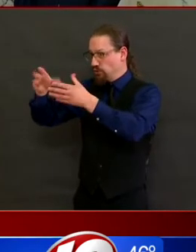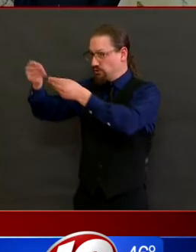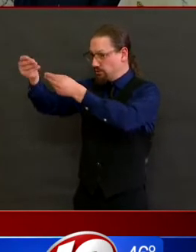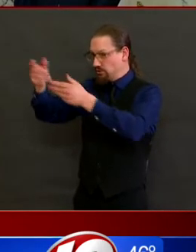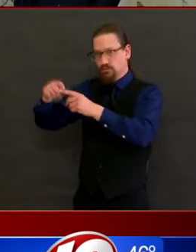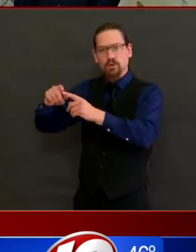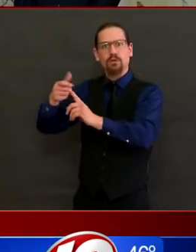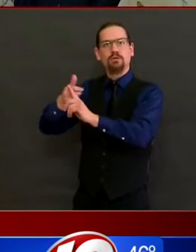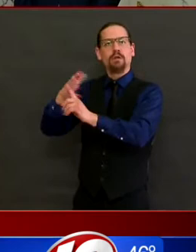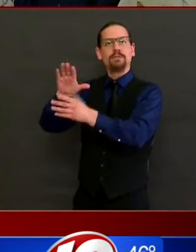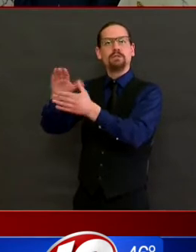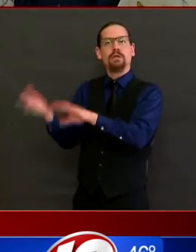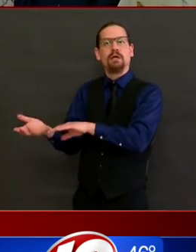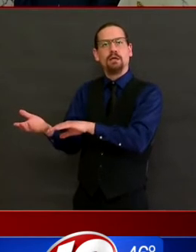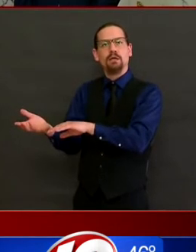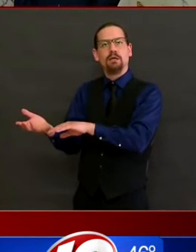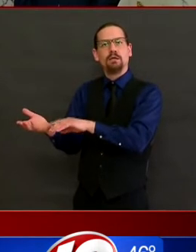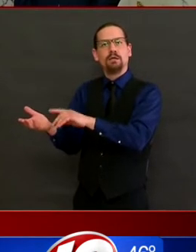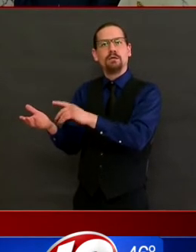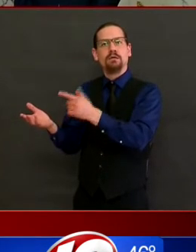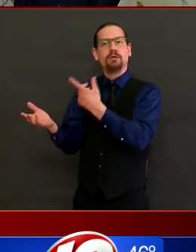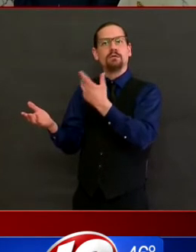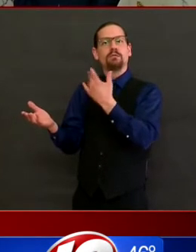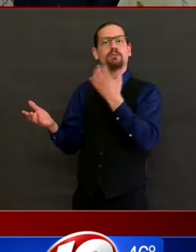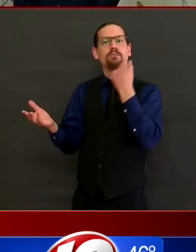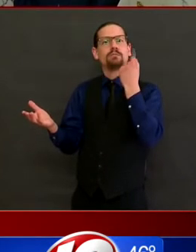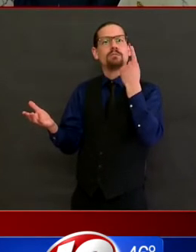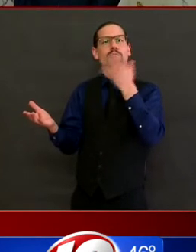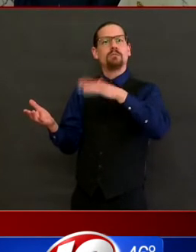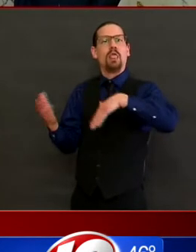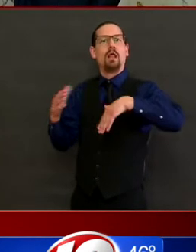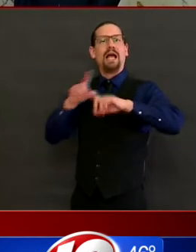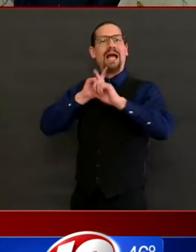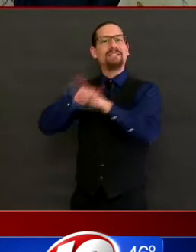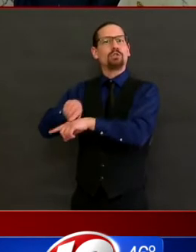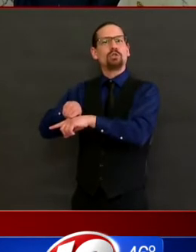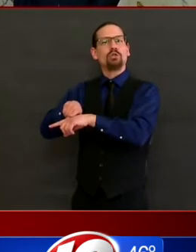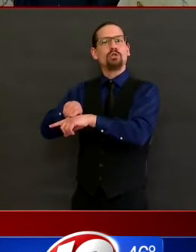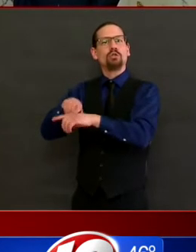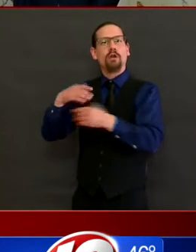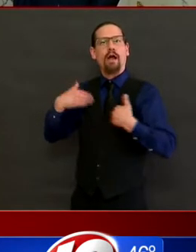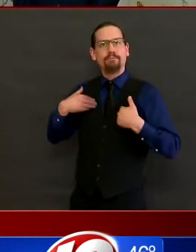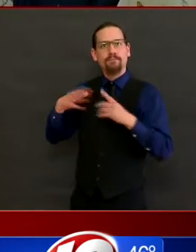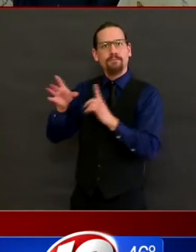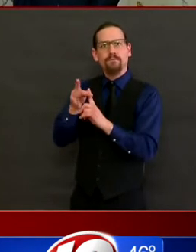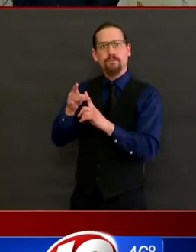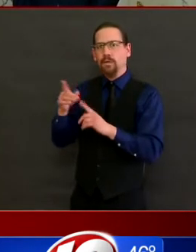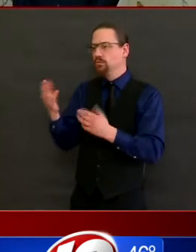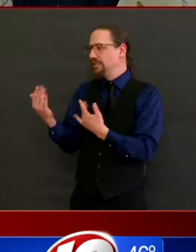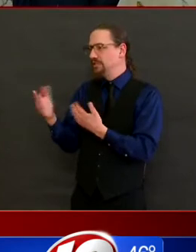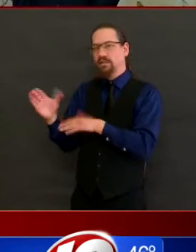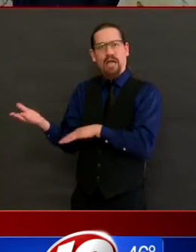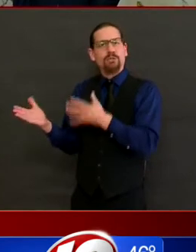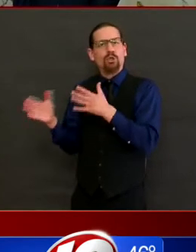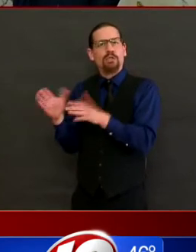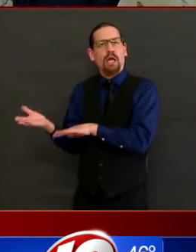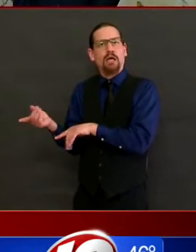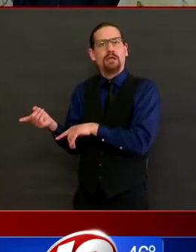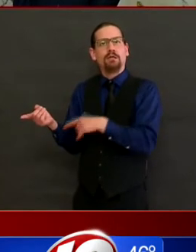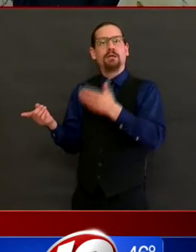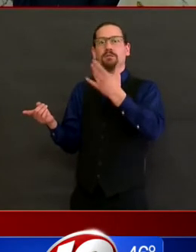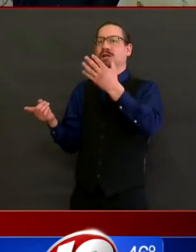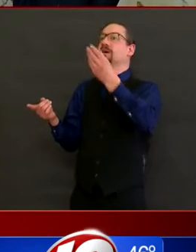death as being a COVID-19 associated death. In Rhode Island, we are working with all